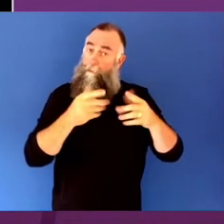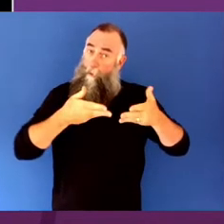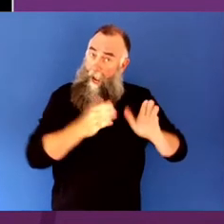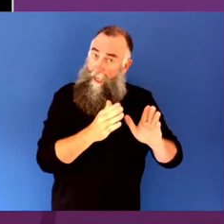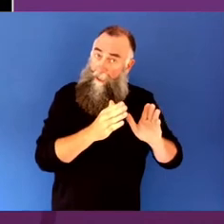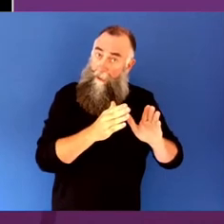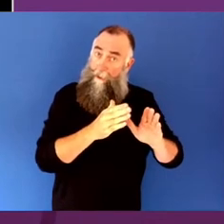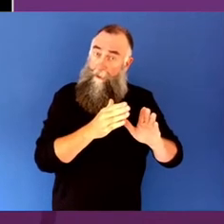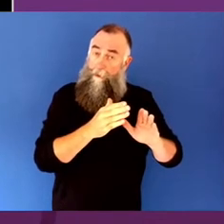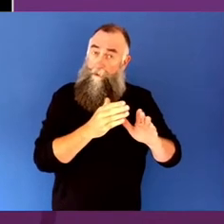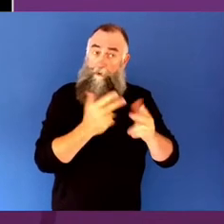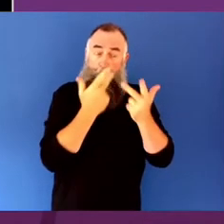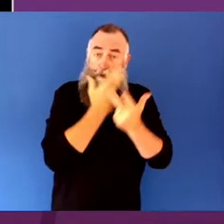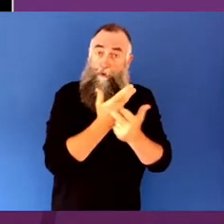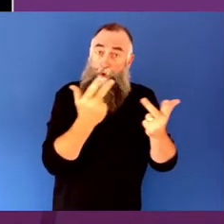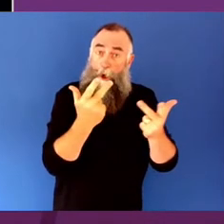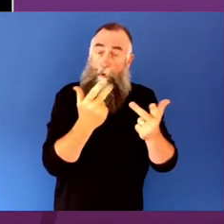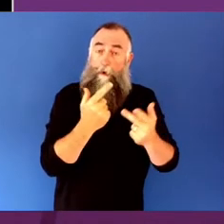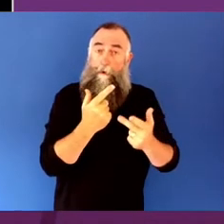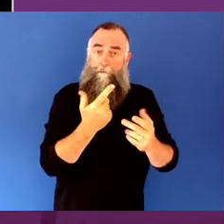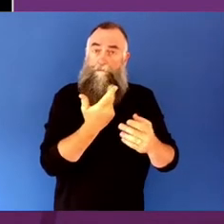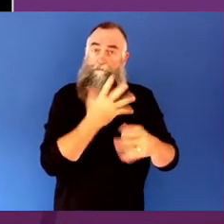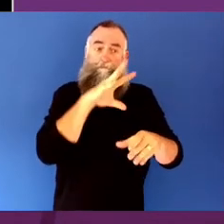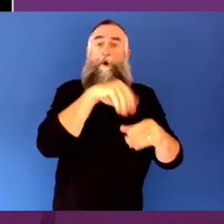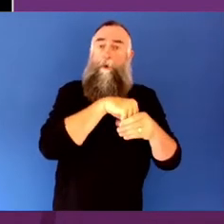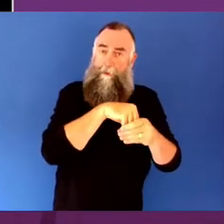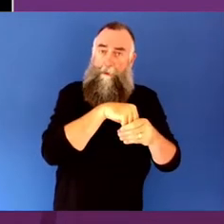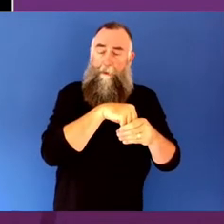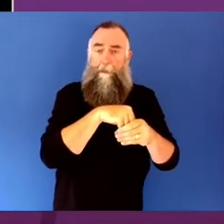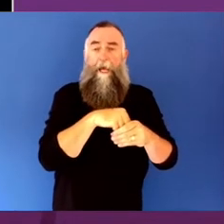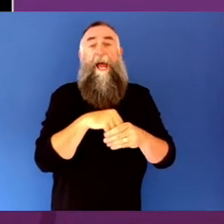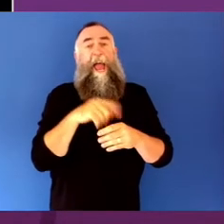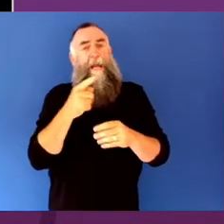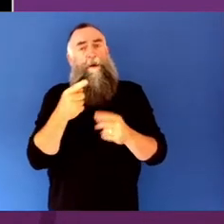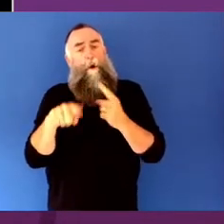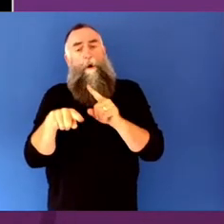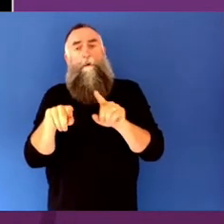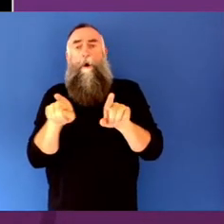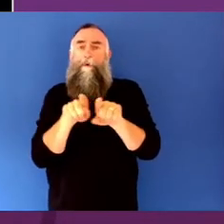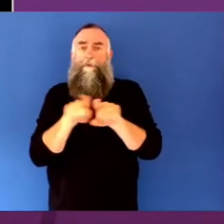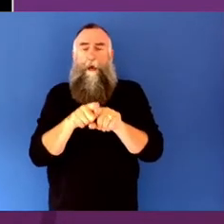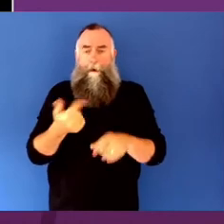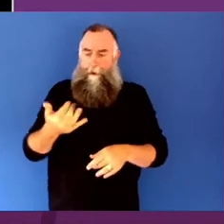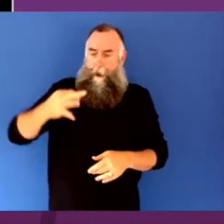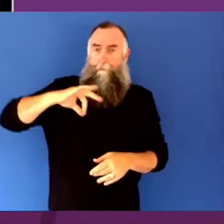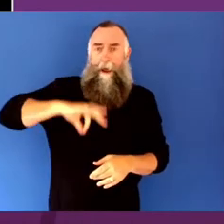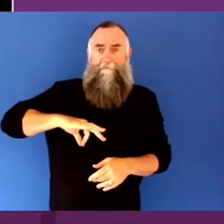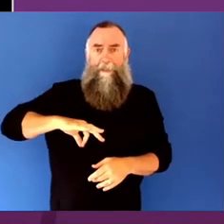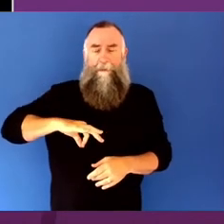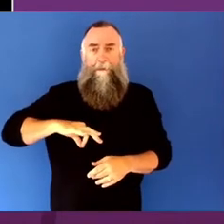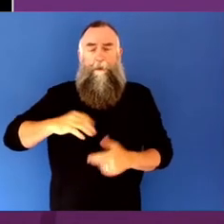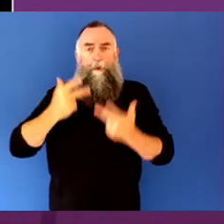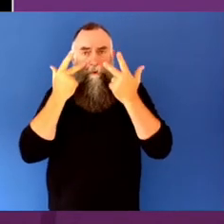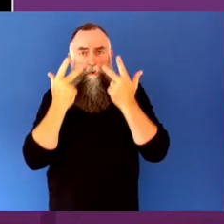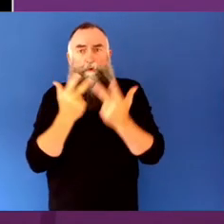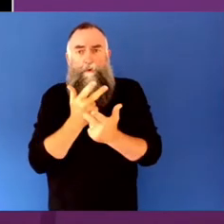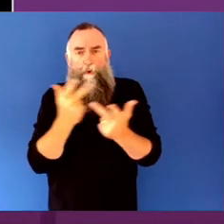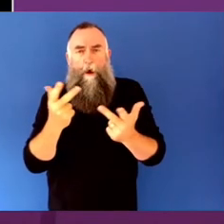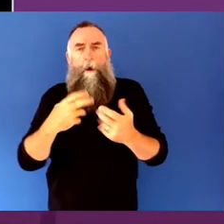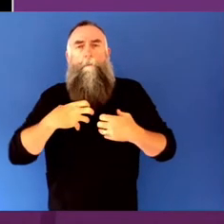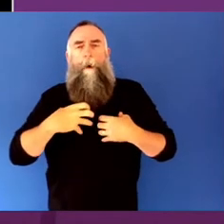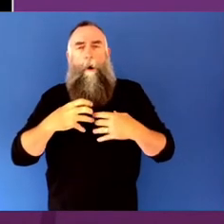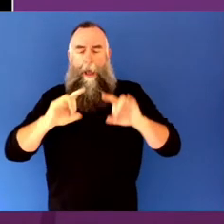But I do think another benefit has been it's forced some clearer and more specific thinking